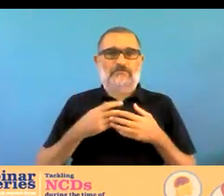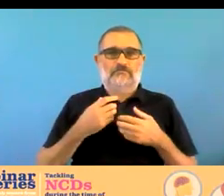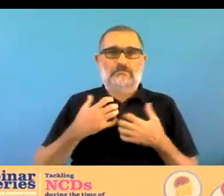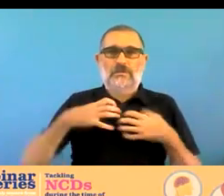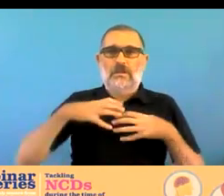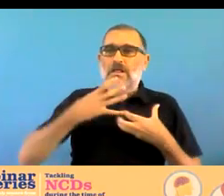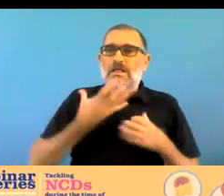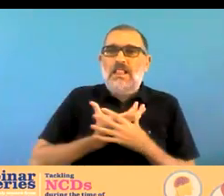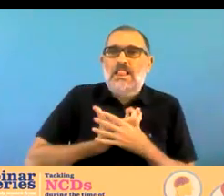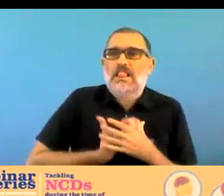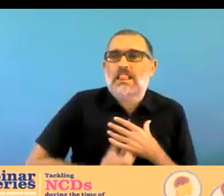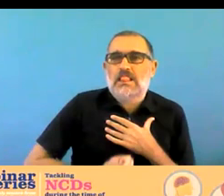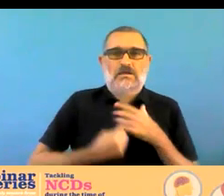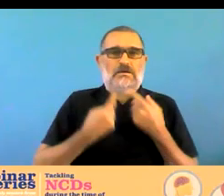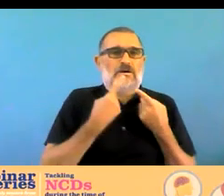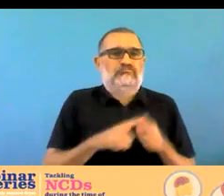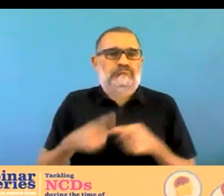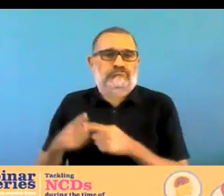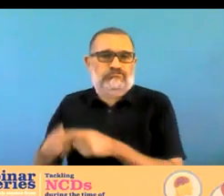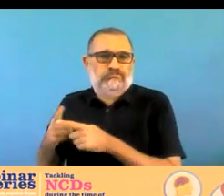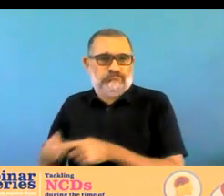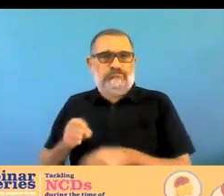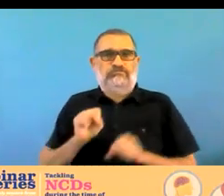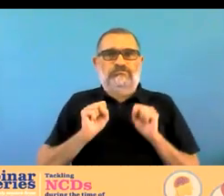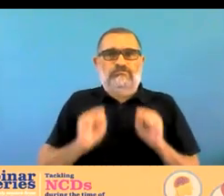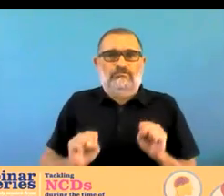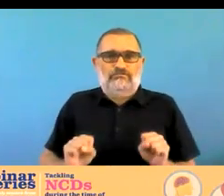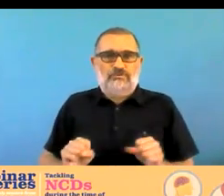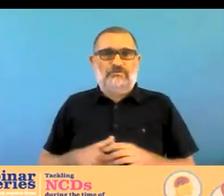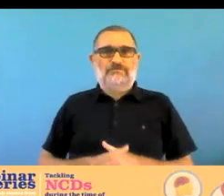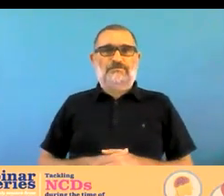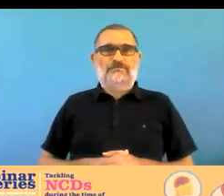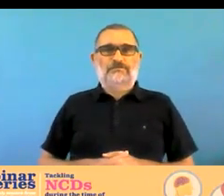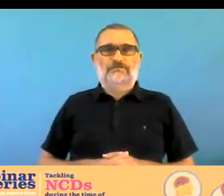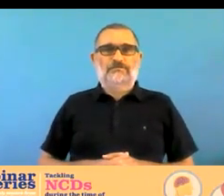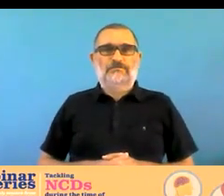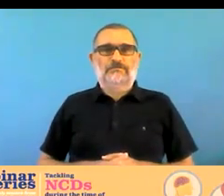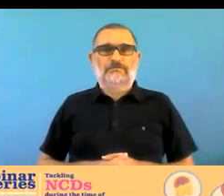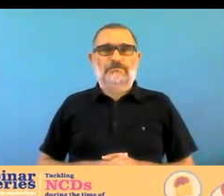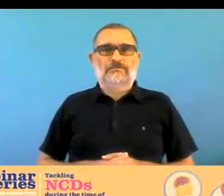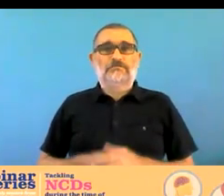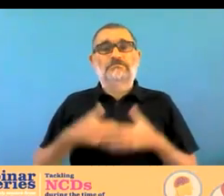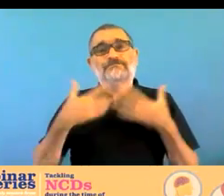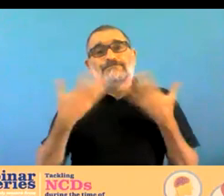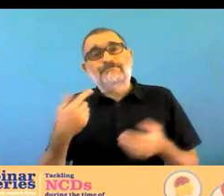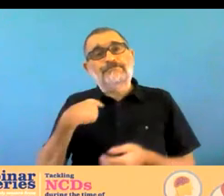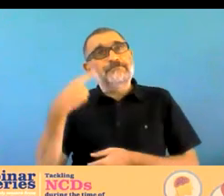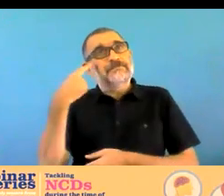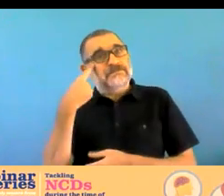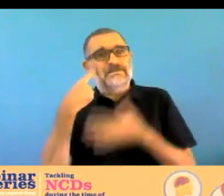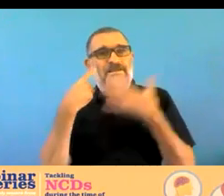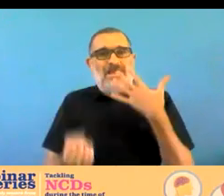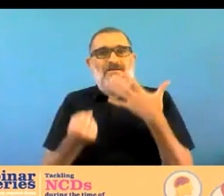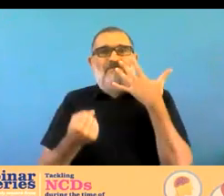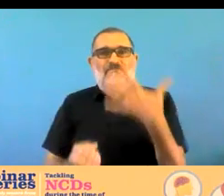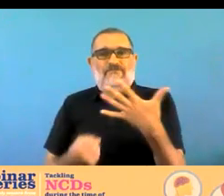so it goes from five us from seven to 54 percent uh anxiety six to 51 percent and